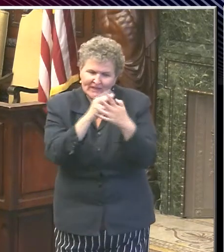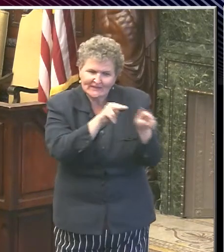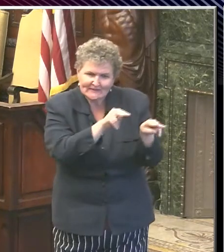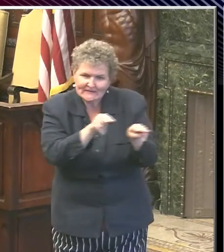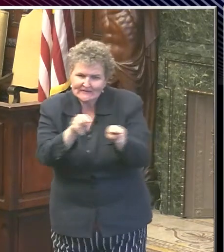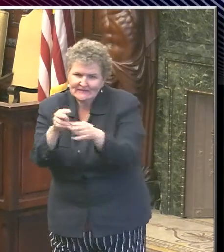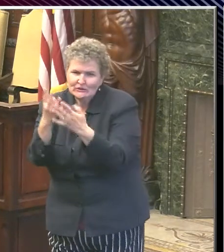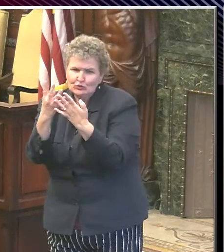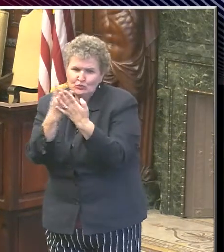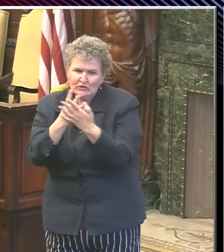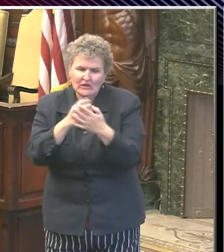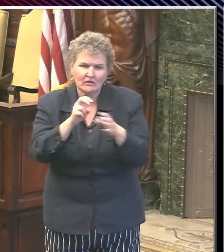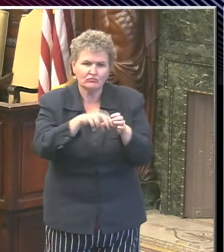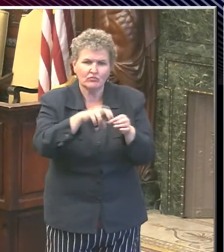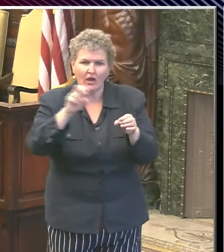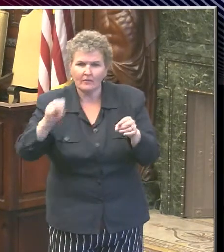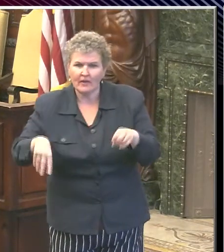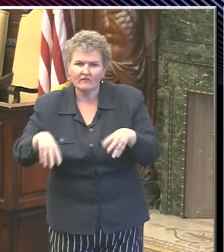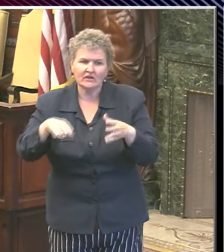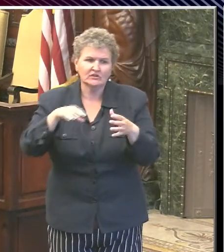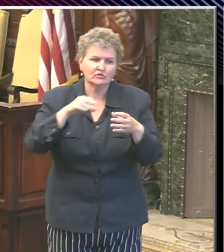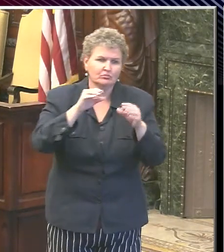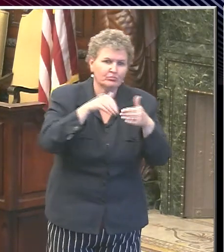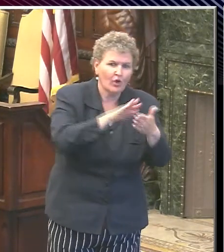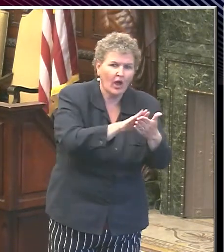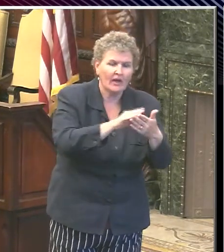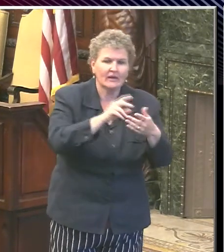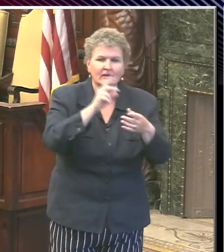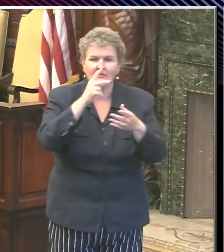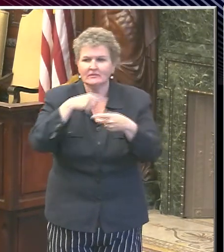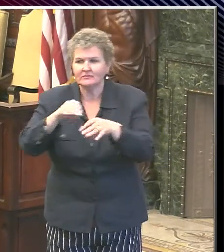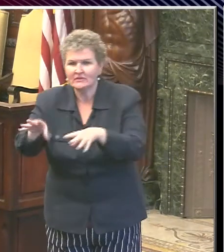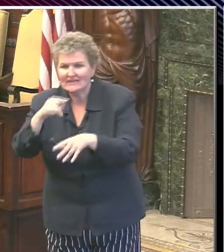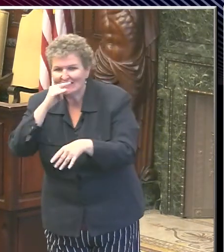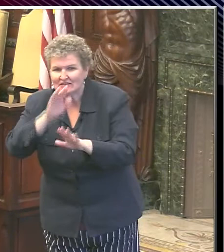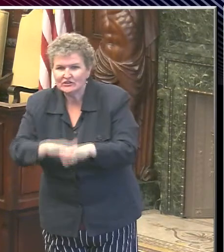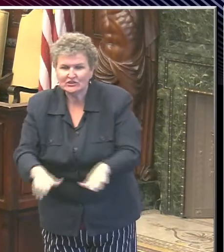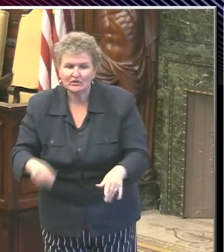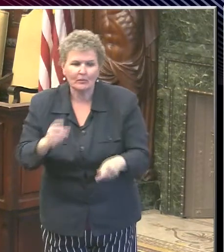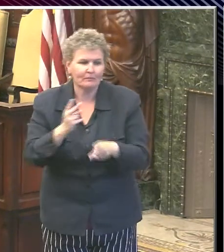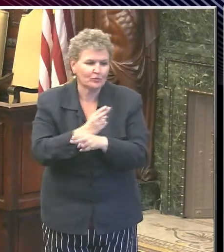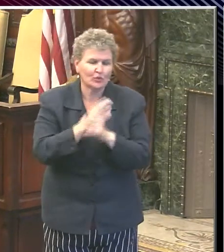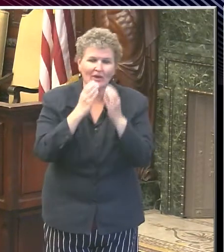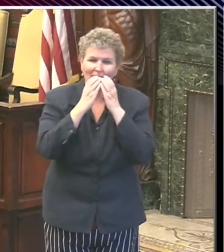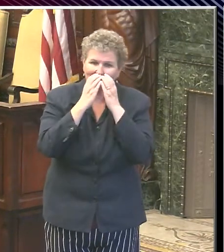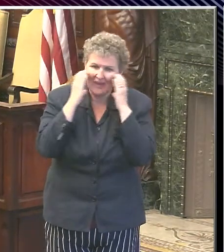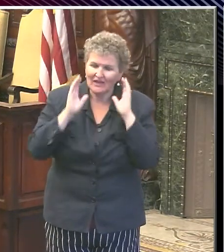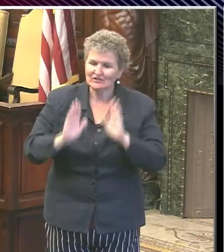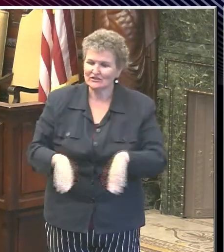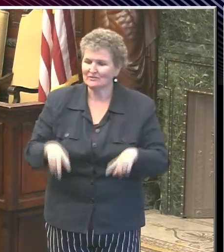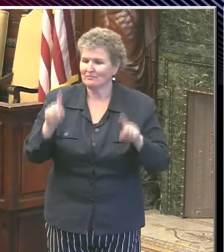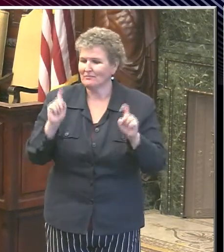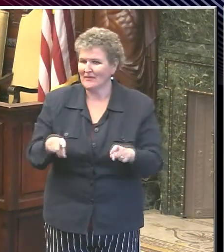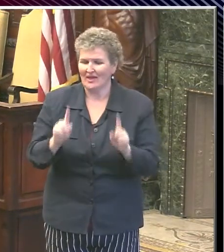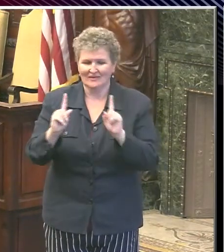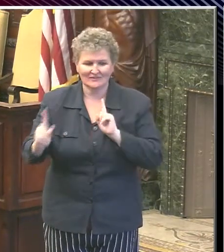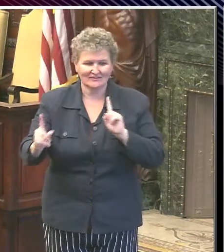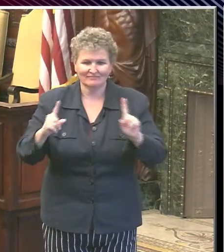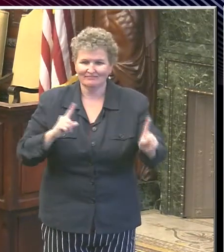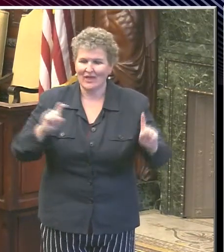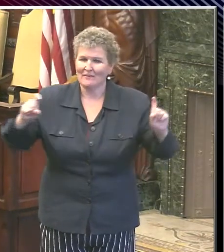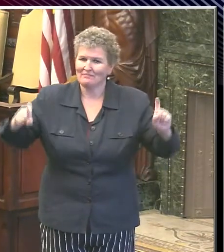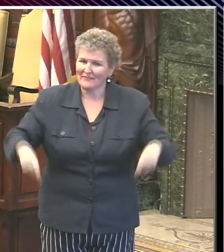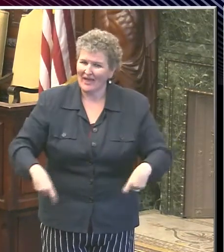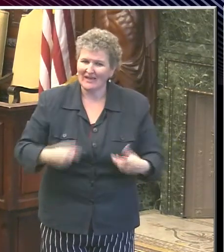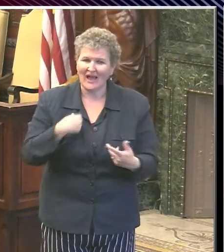drop-off process and the mask wearing guidance that's in place. I think if we can ensure our families